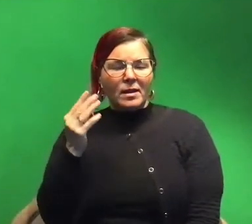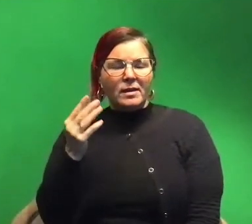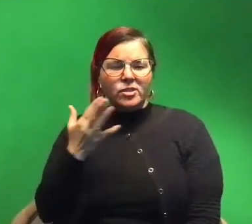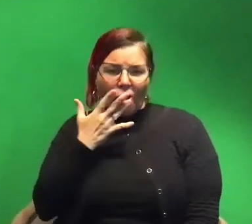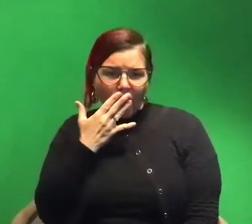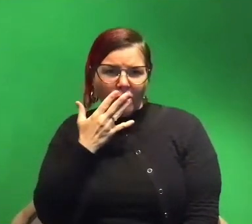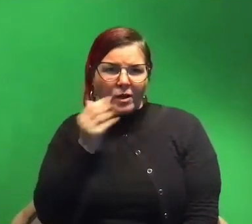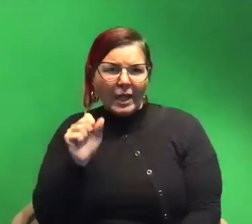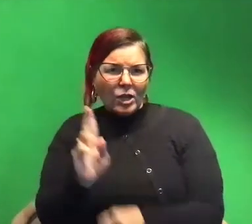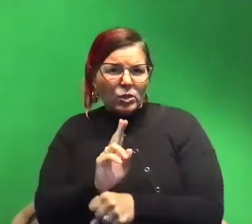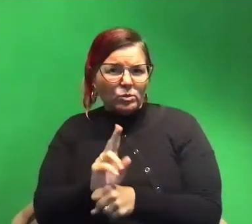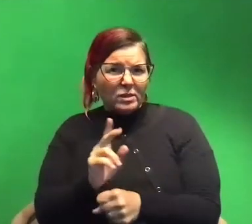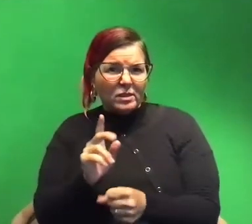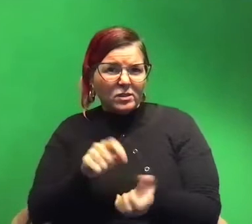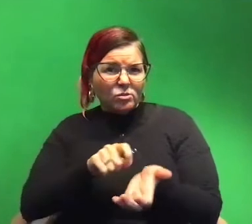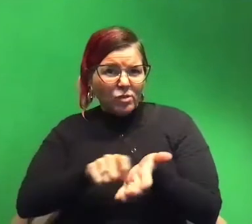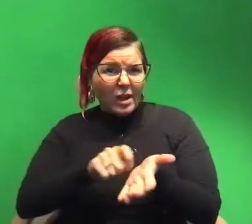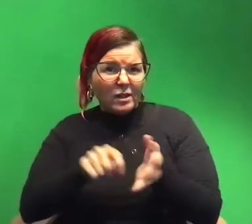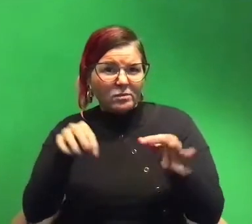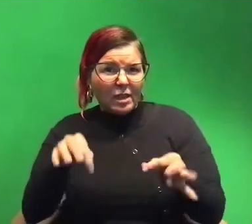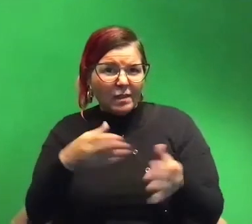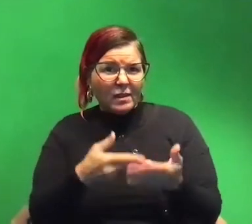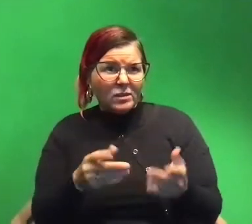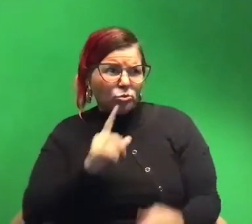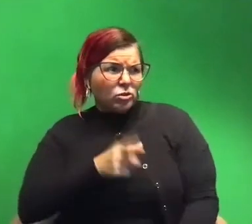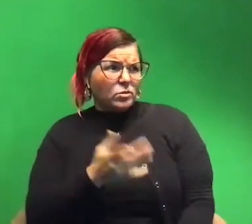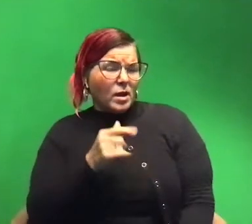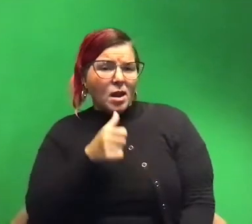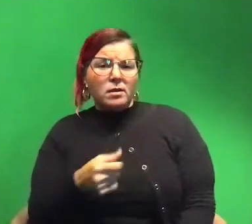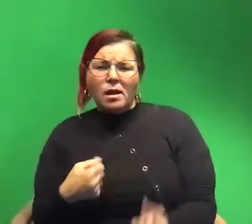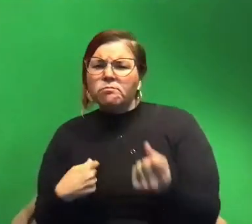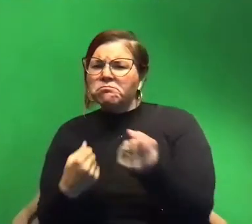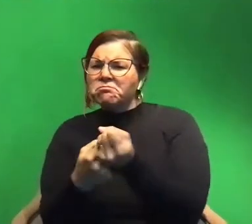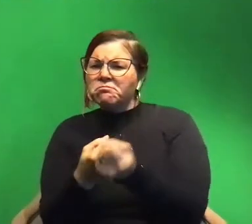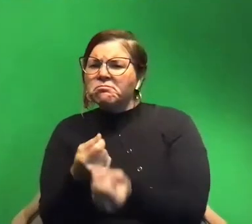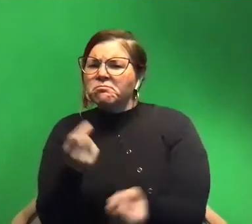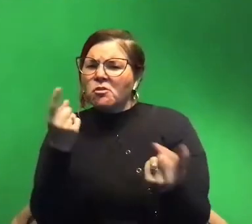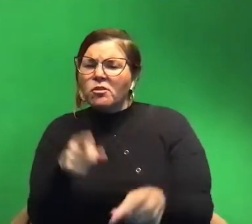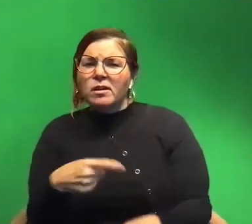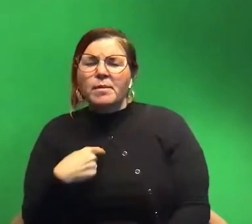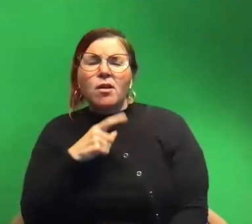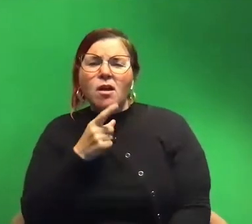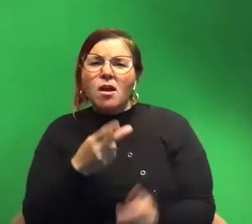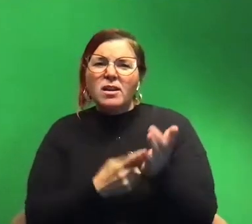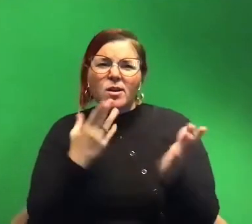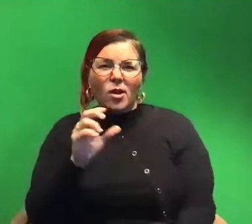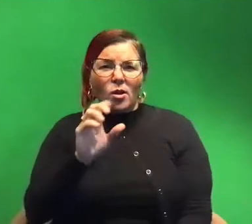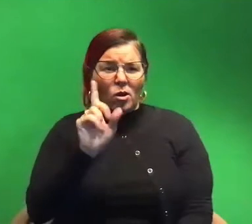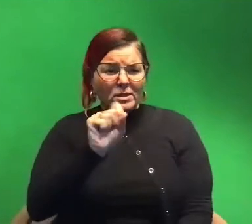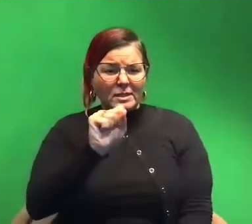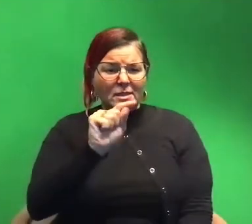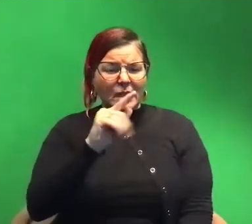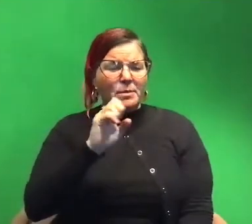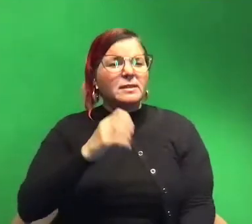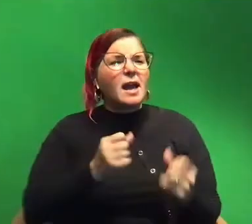you can use it as ink. So sure. I'll support that. Yeah. Because I don't really know like if you go to staples how many different kinds of